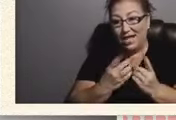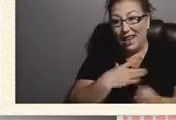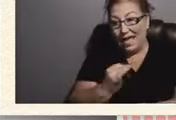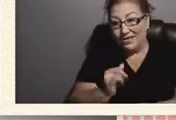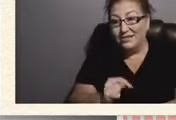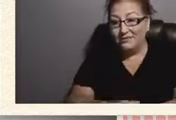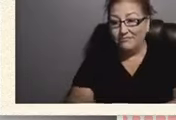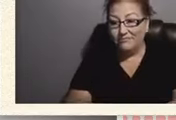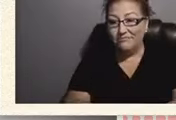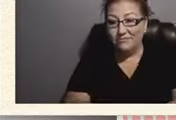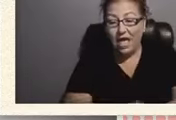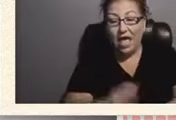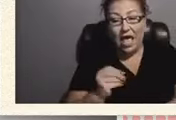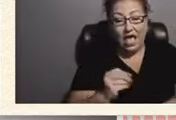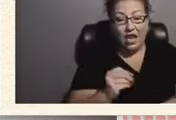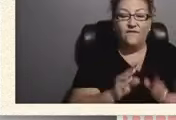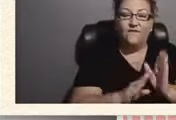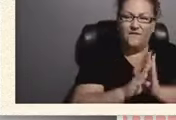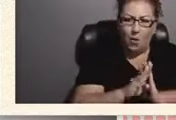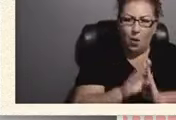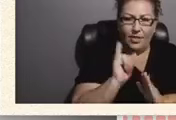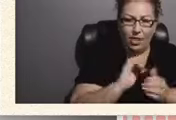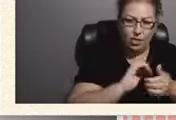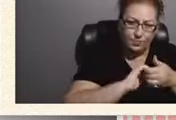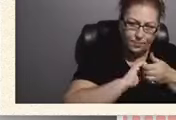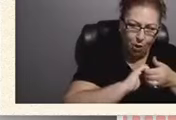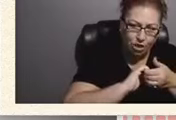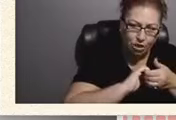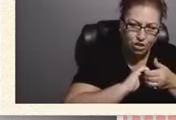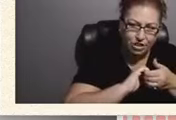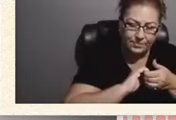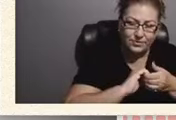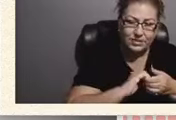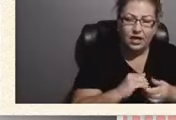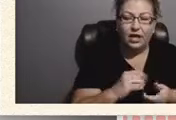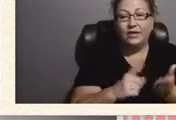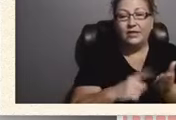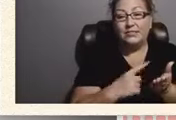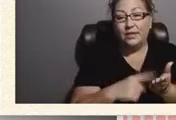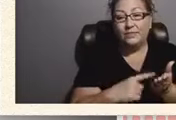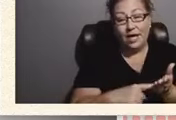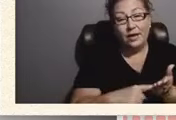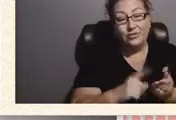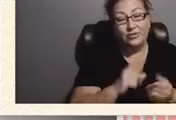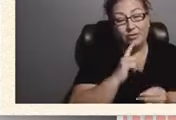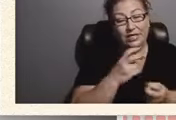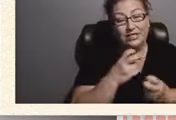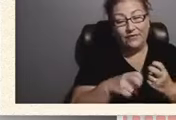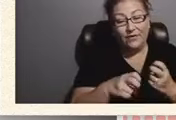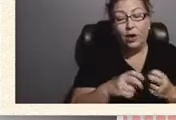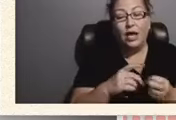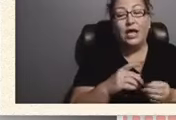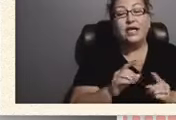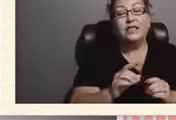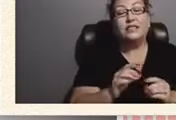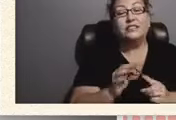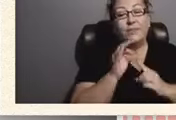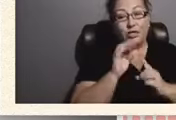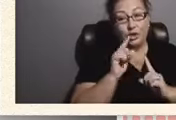And forming those partnerships are sometimes extremely difficult. Especially when you're an outspoken,